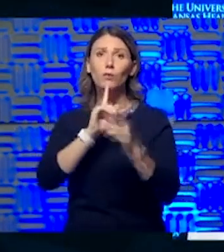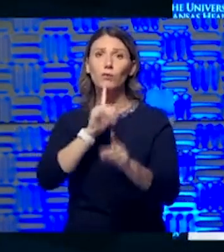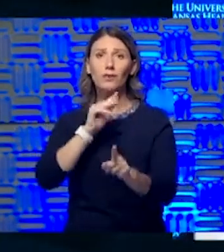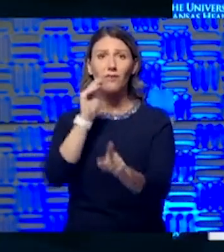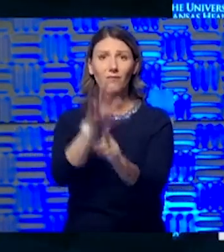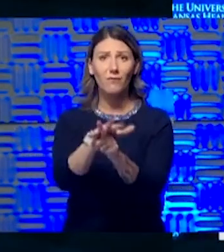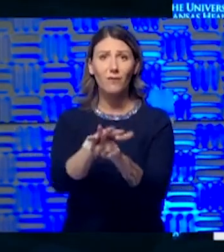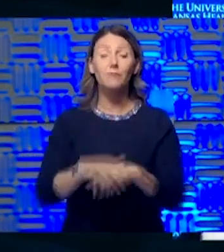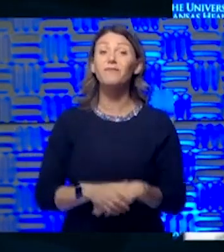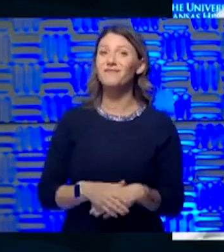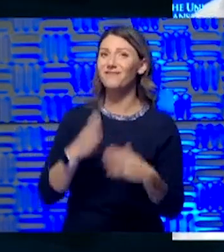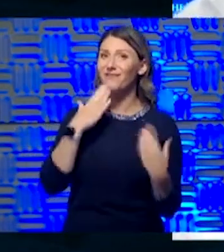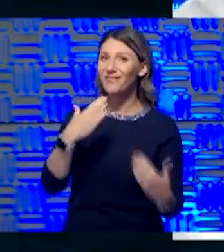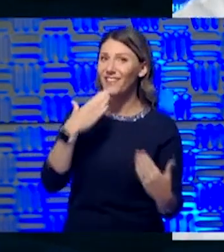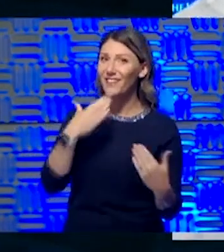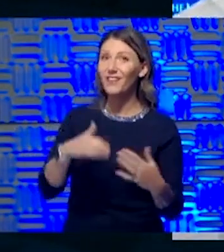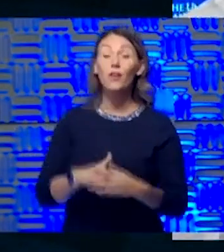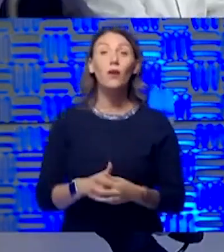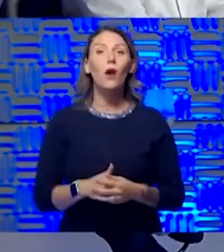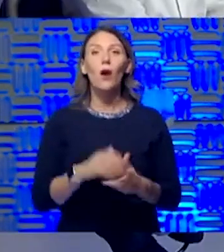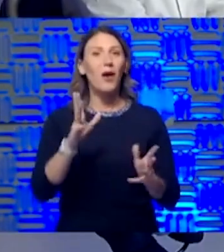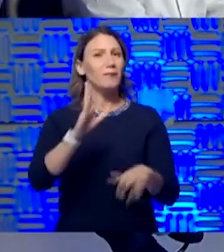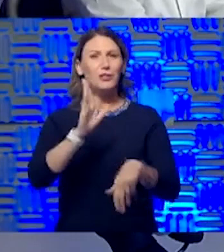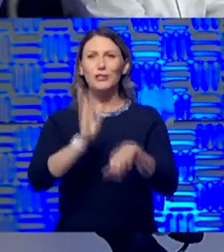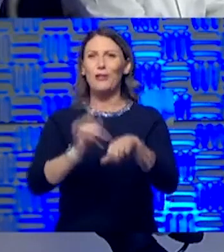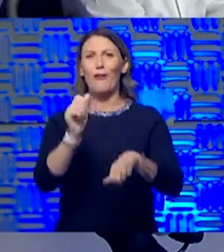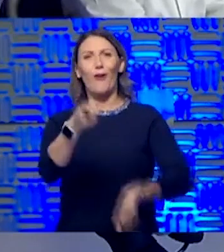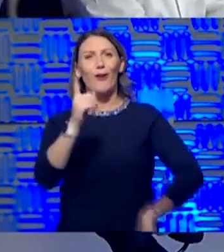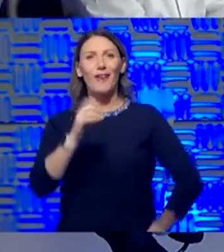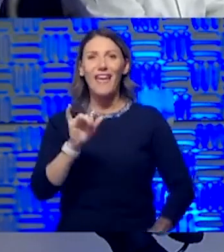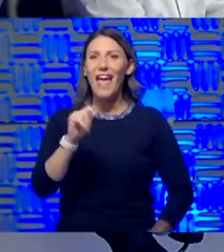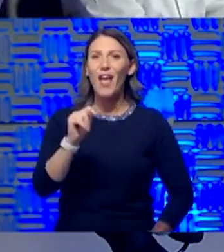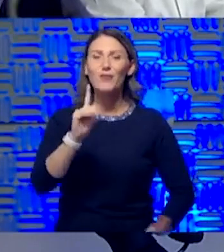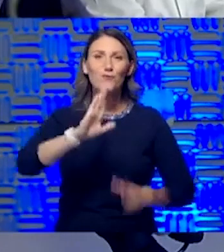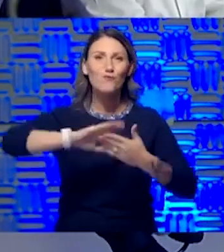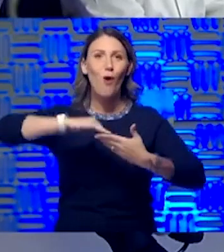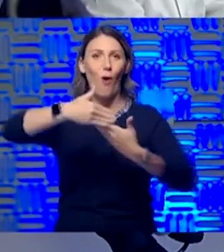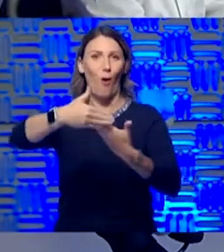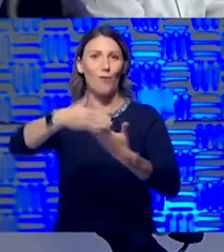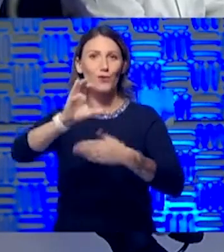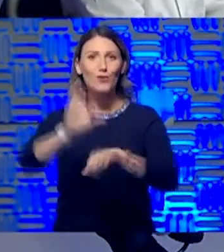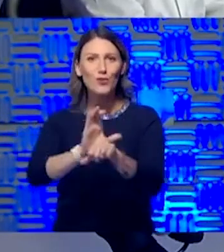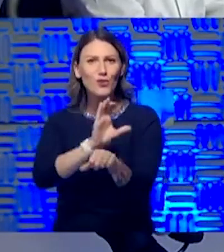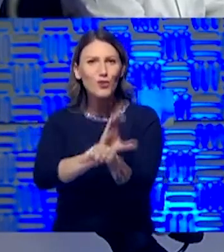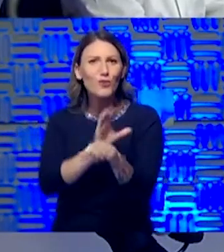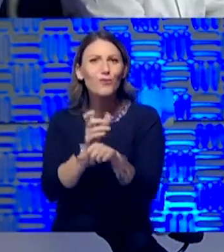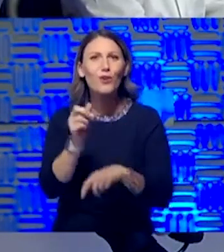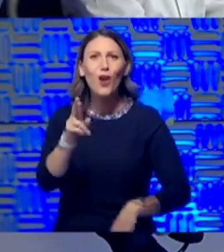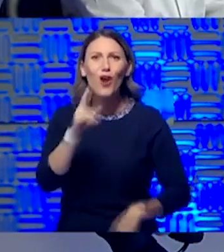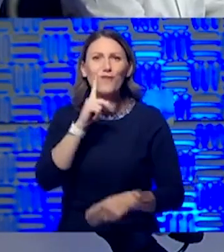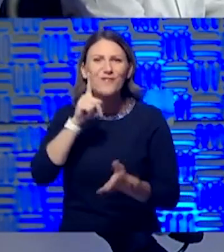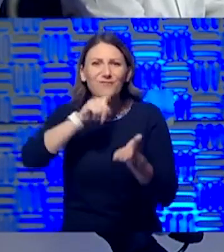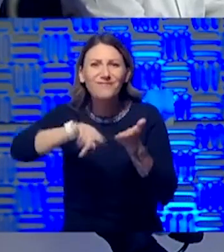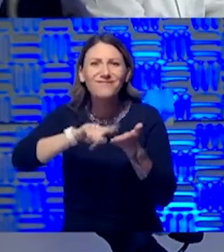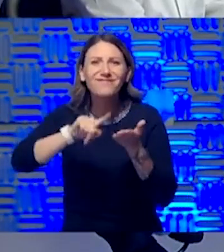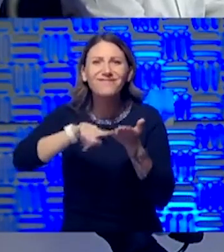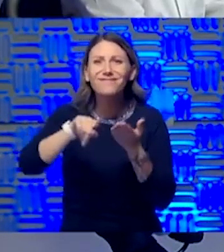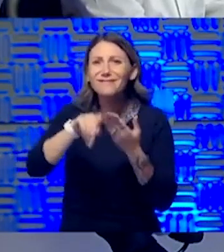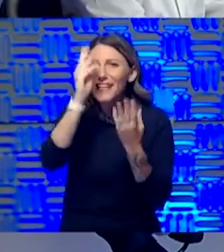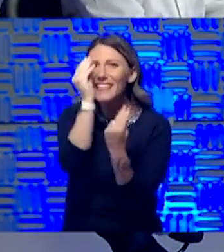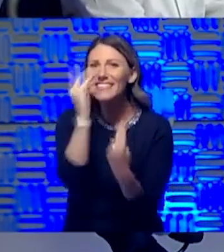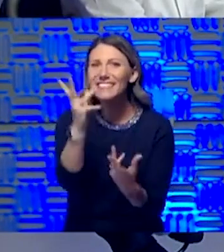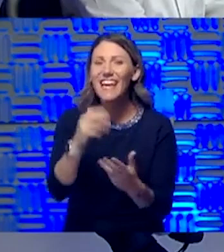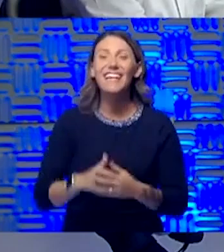Well, thank you. You had to know. Wait, I'm just going to call you up. You opened your computer and you closed. Are you geeking out over some data again? Is that what you're doing? You're listening.